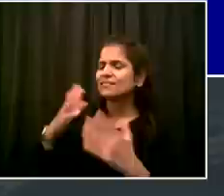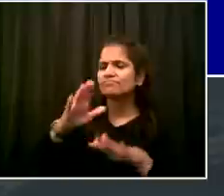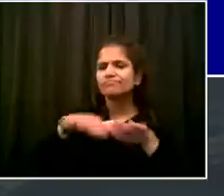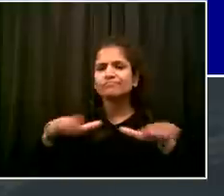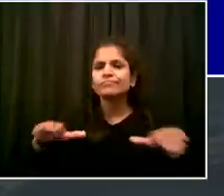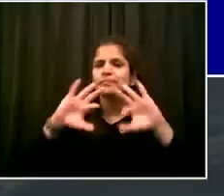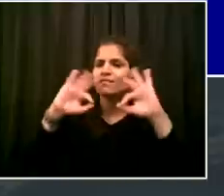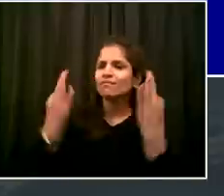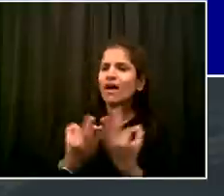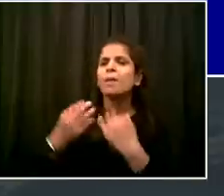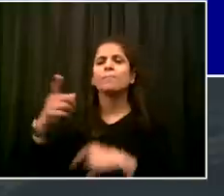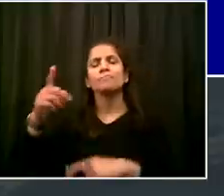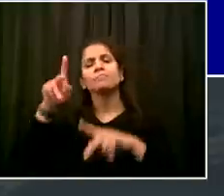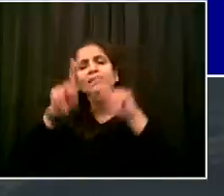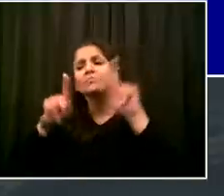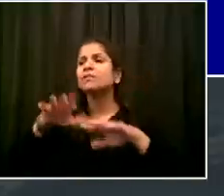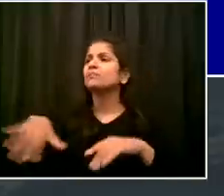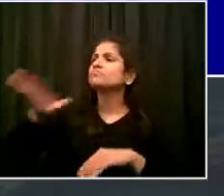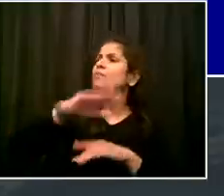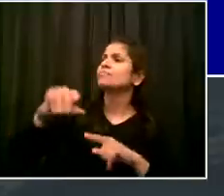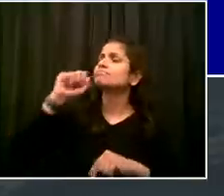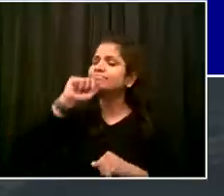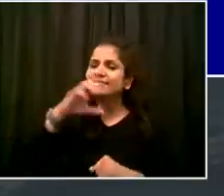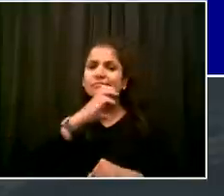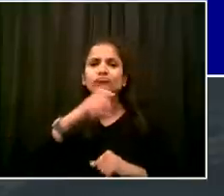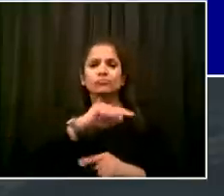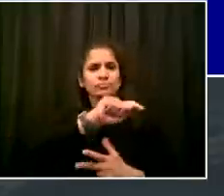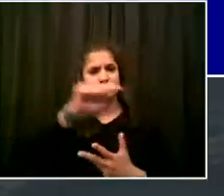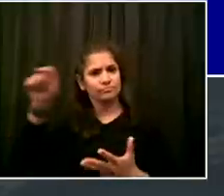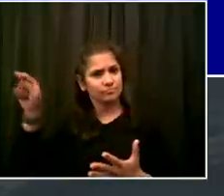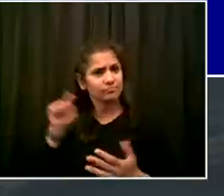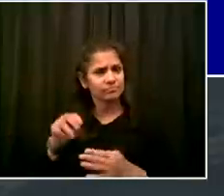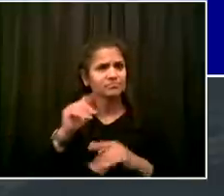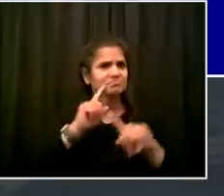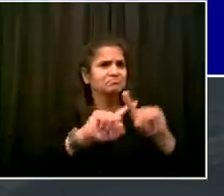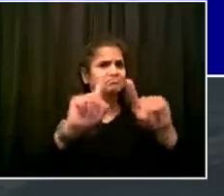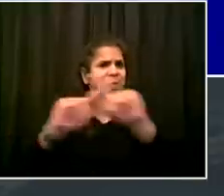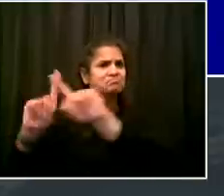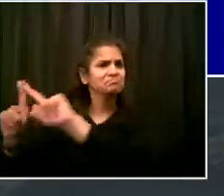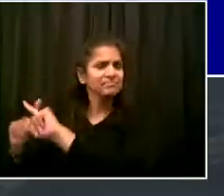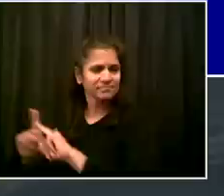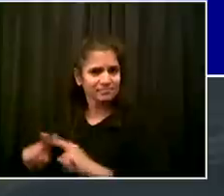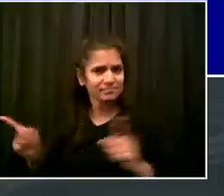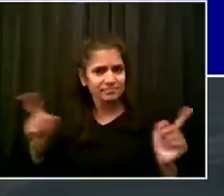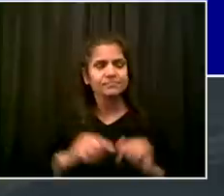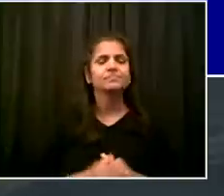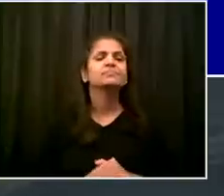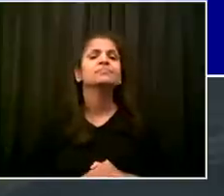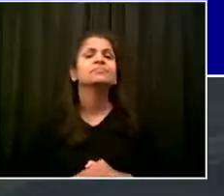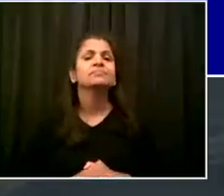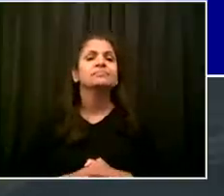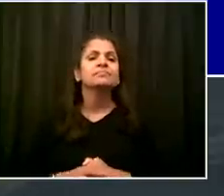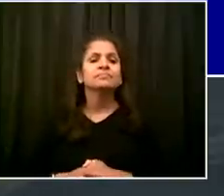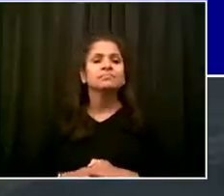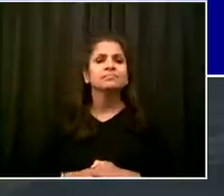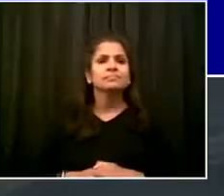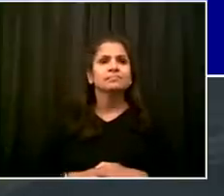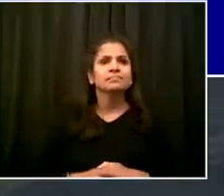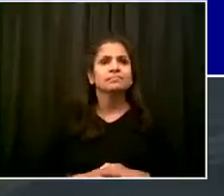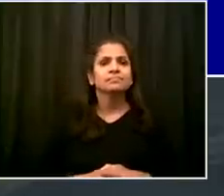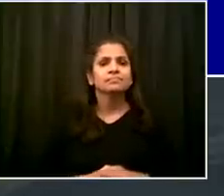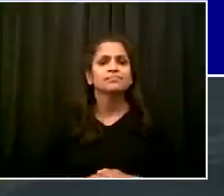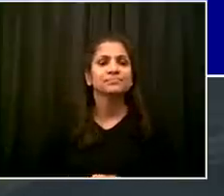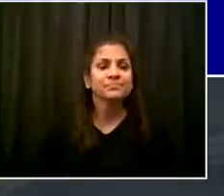our elders, as I talked about yesterday. Think about the working people, hard working people,